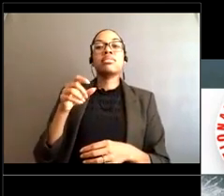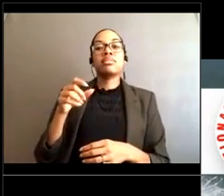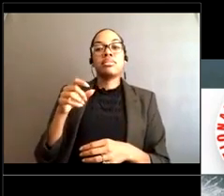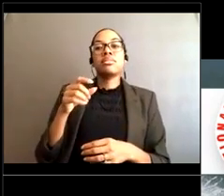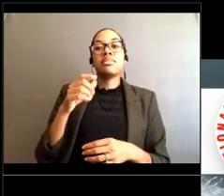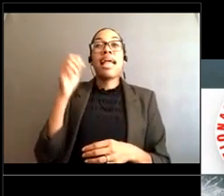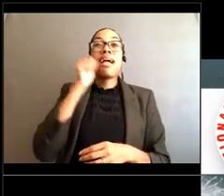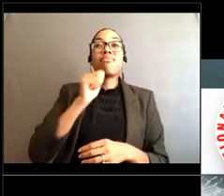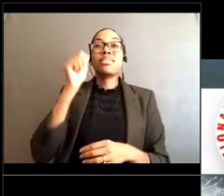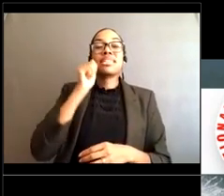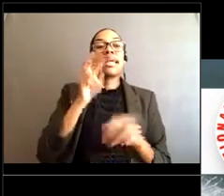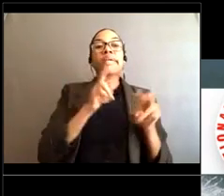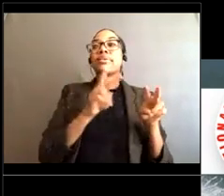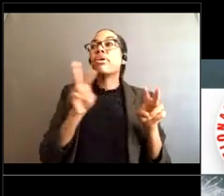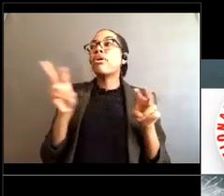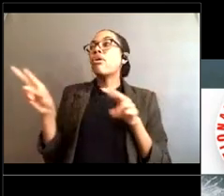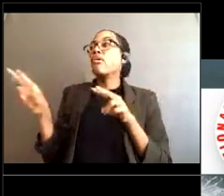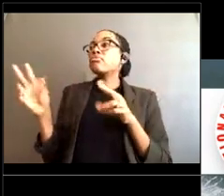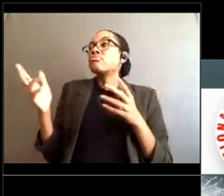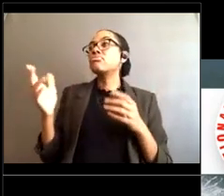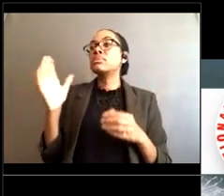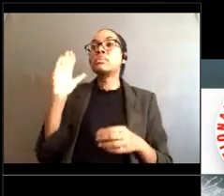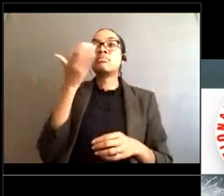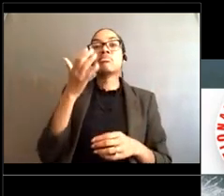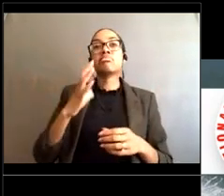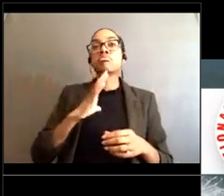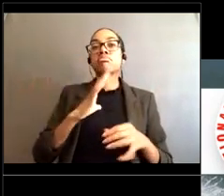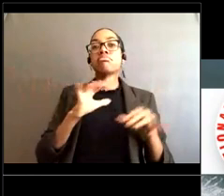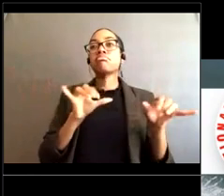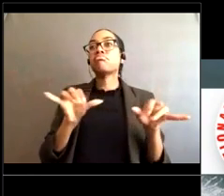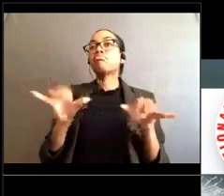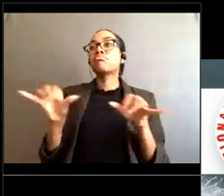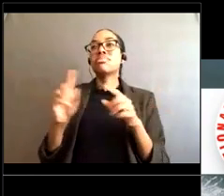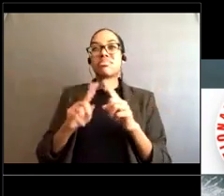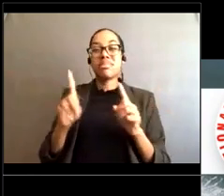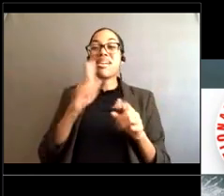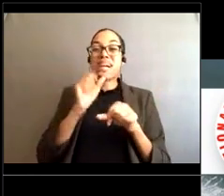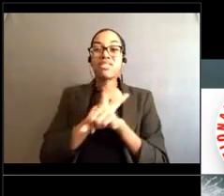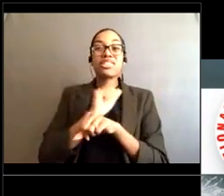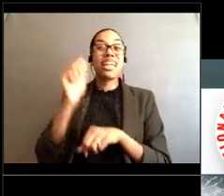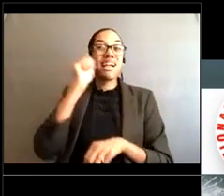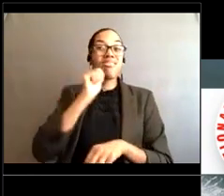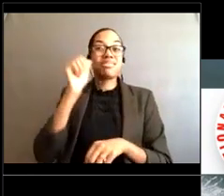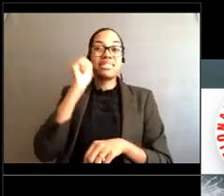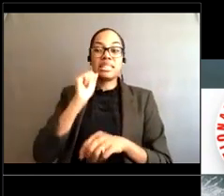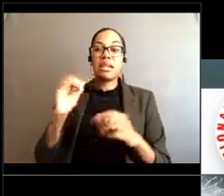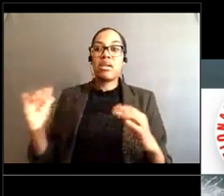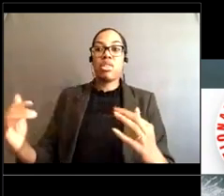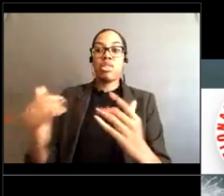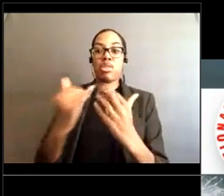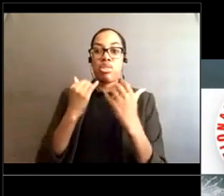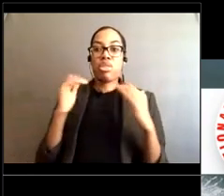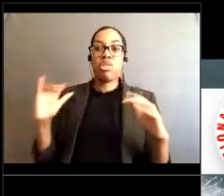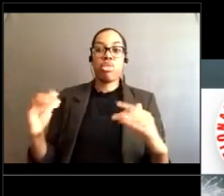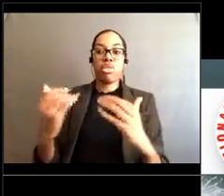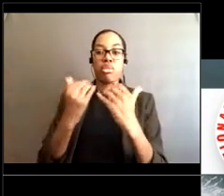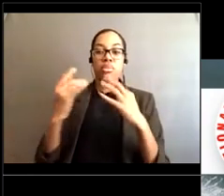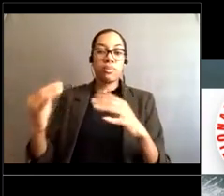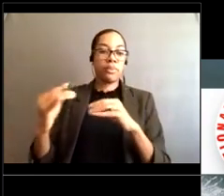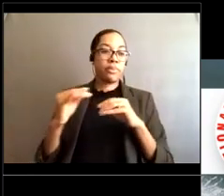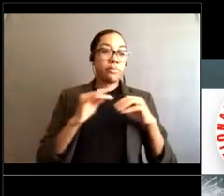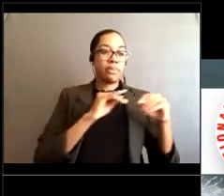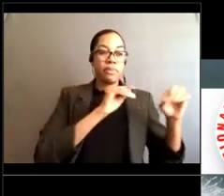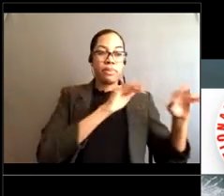day. It doesn't look like it's changed all that much But it really does change significantly, especially after storms move through